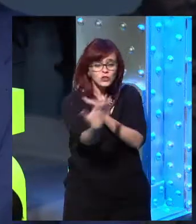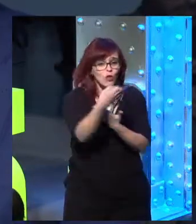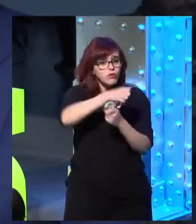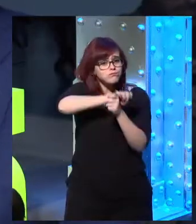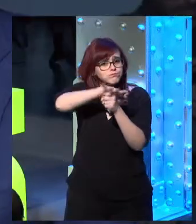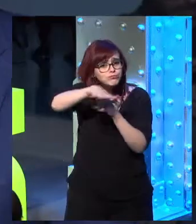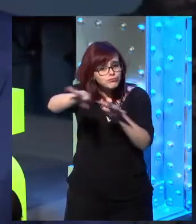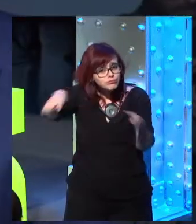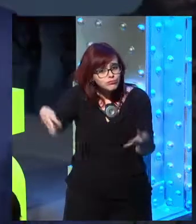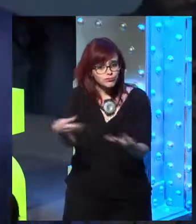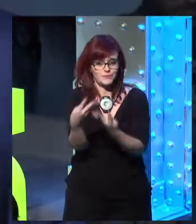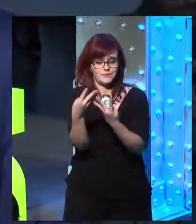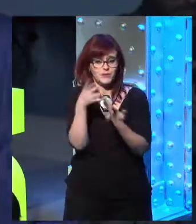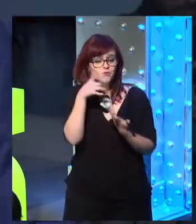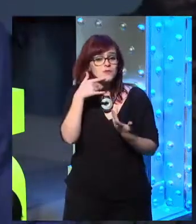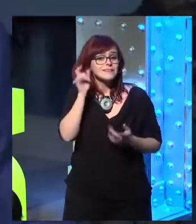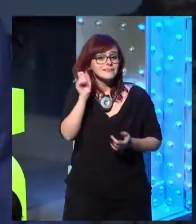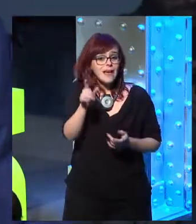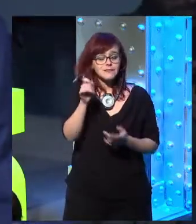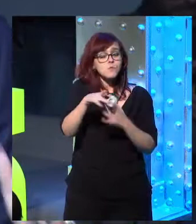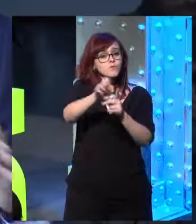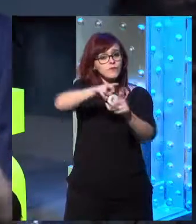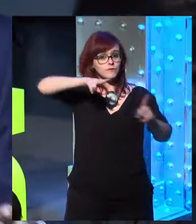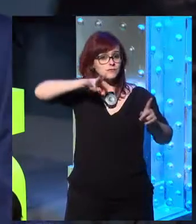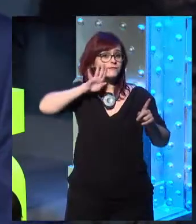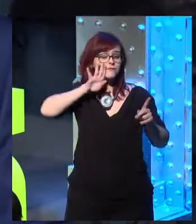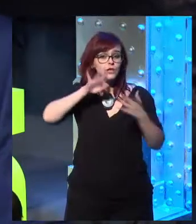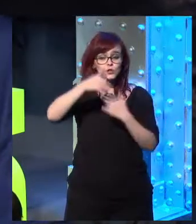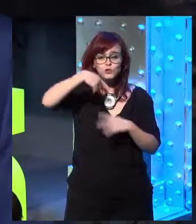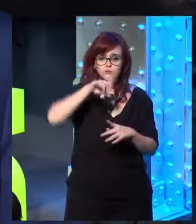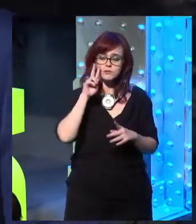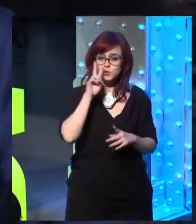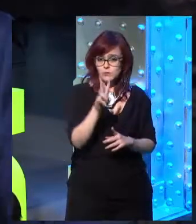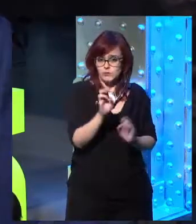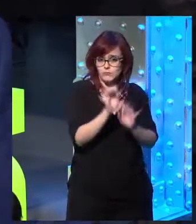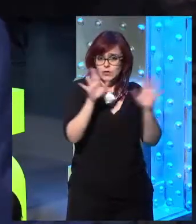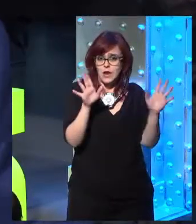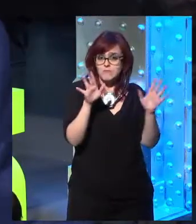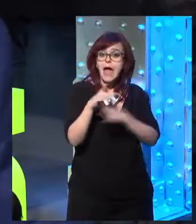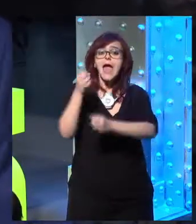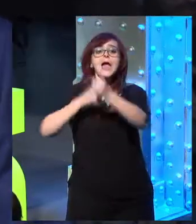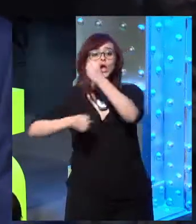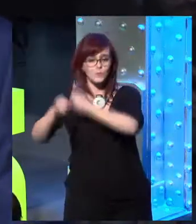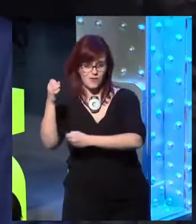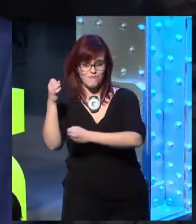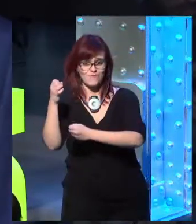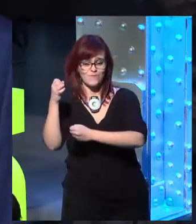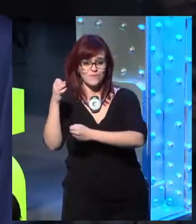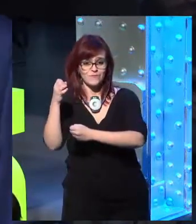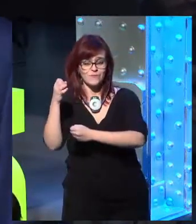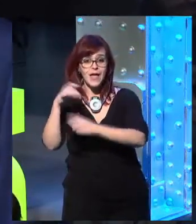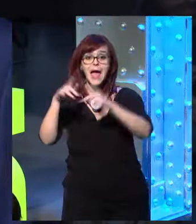points of view. Because this affects, and up to now it has been the perspective that we have used, it affects the economy,